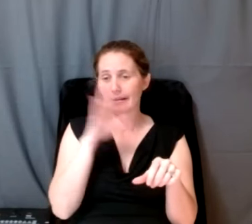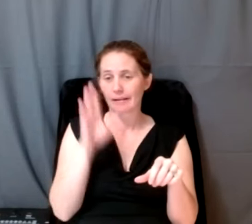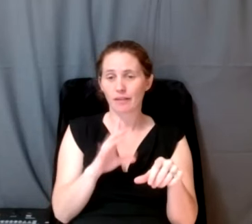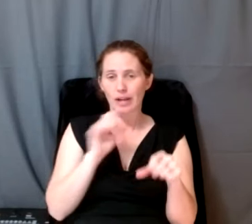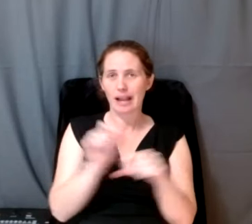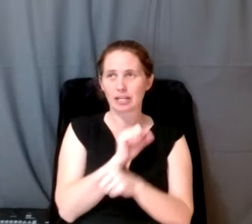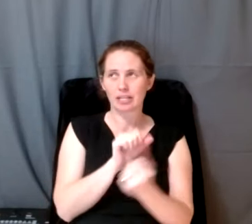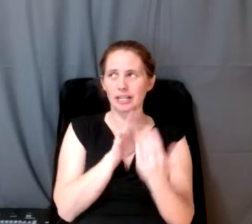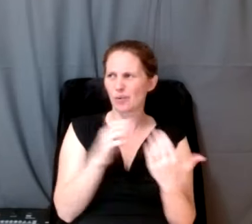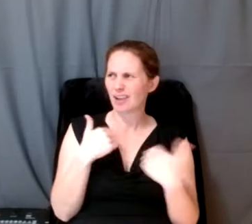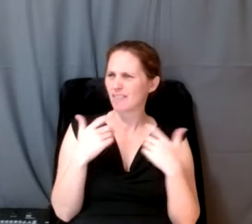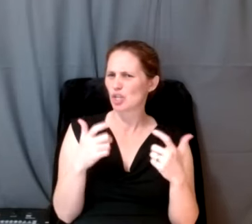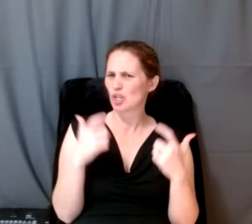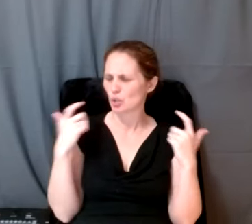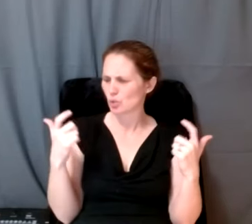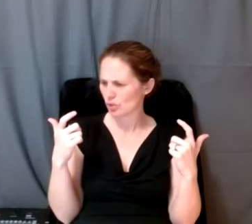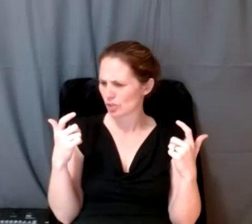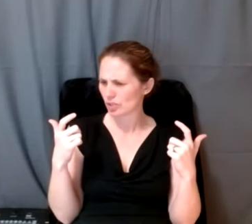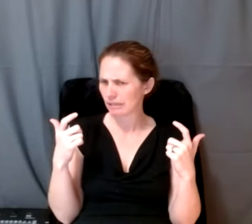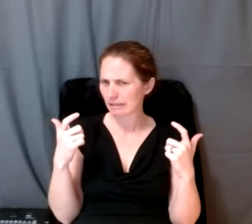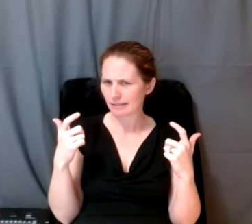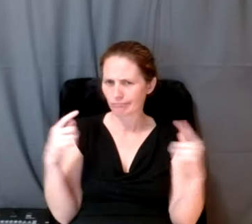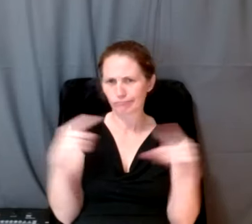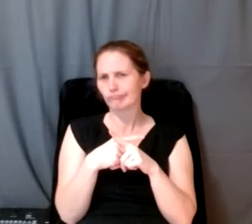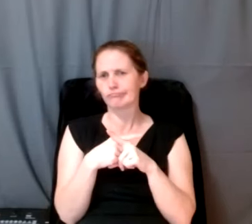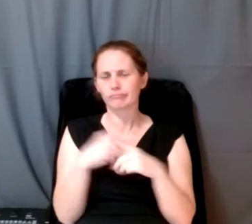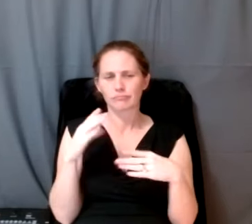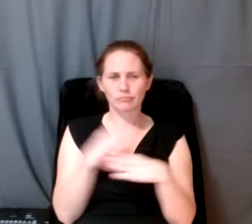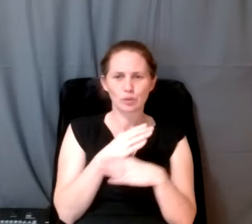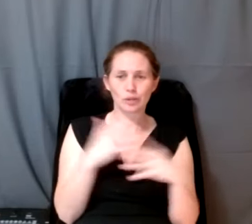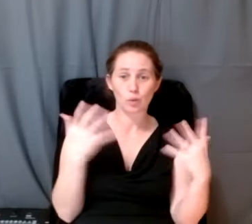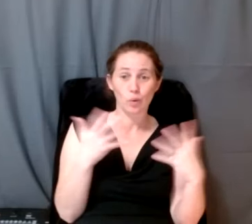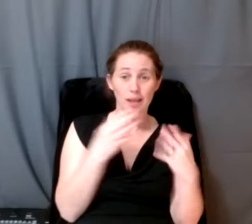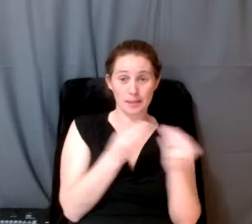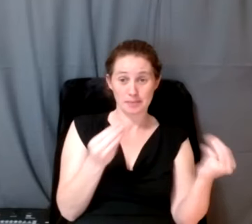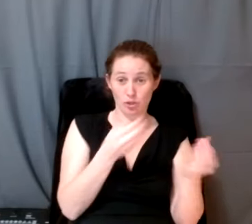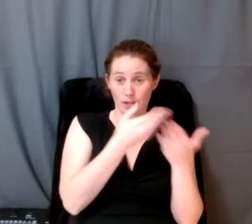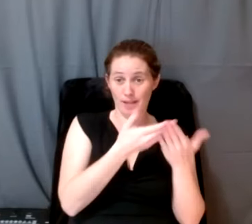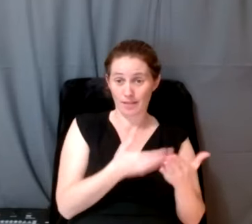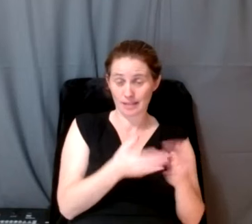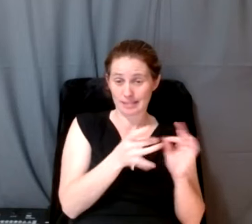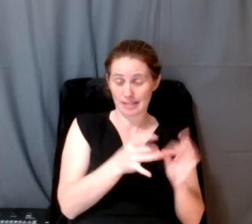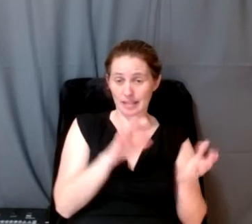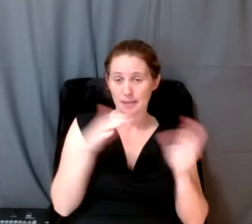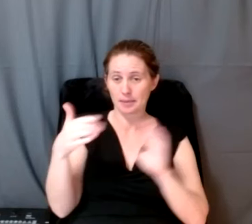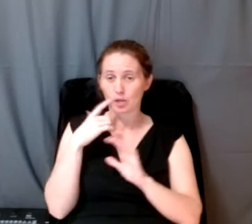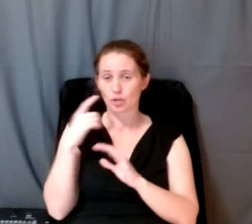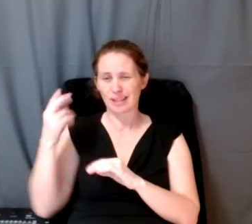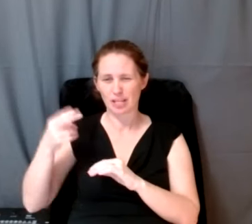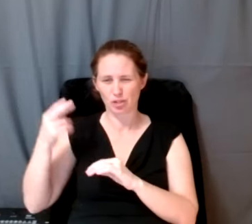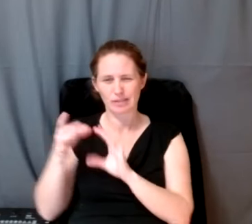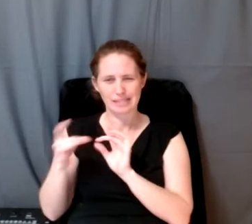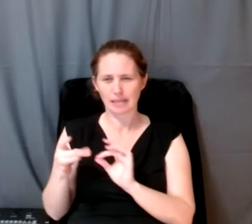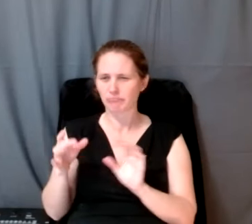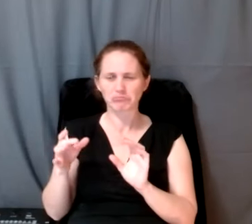encountered we have a huge where we have a huge disjuncture between what the material evidence is saying versus what the tribal histories are